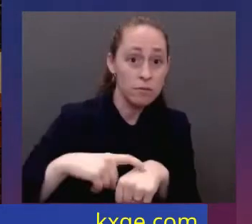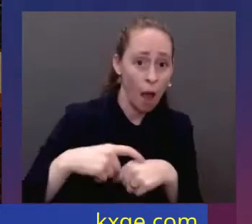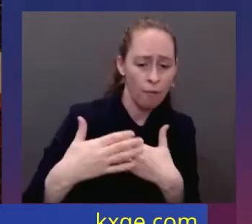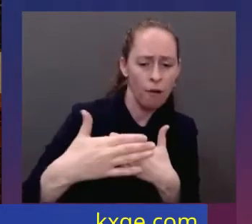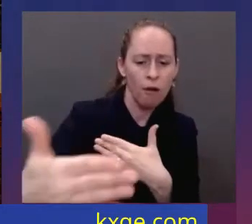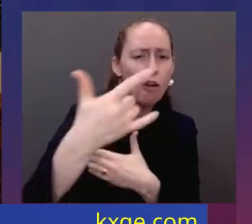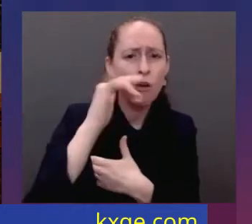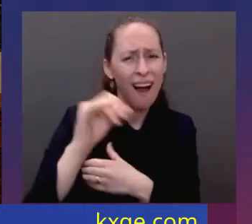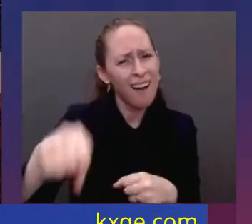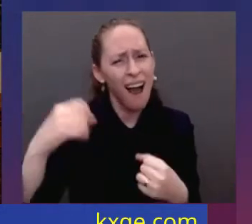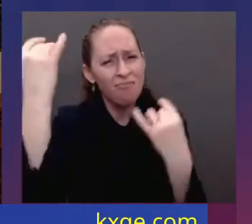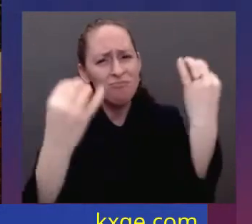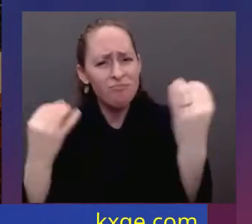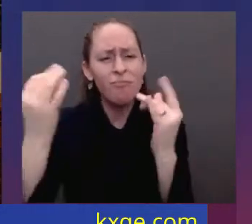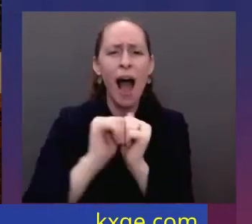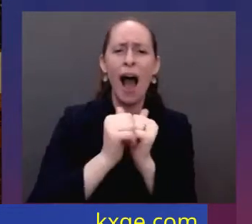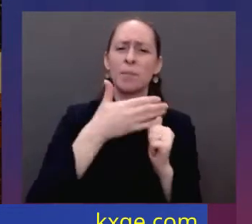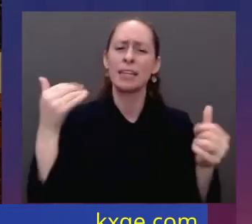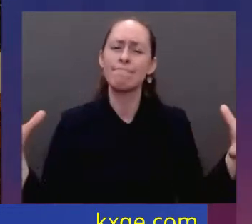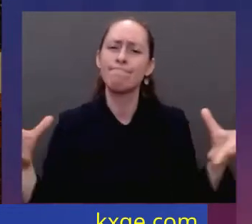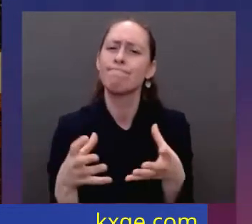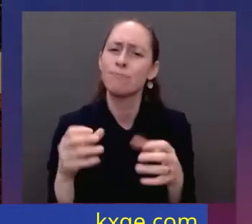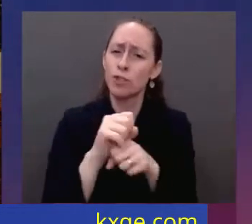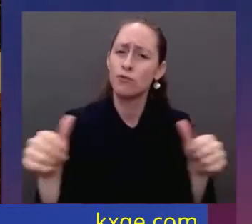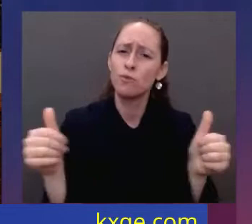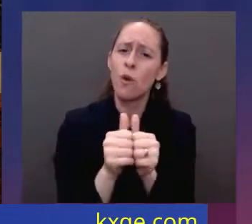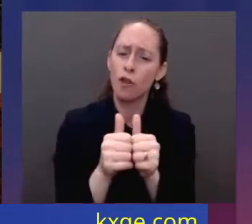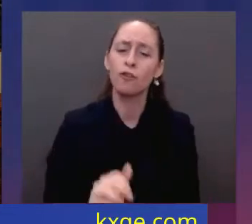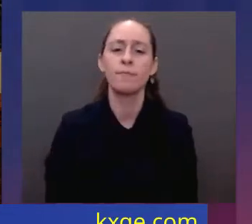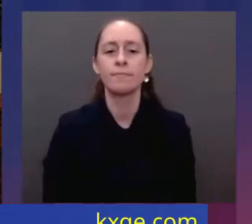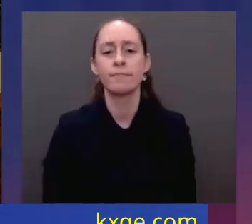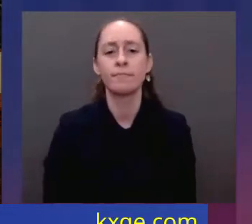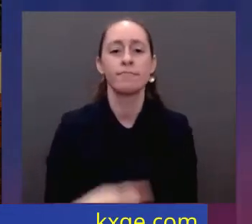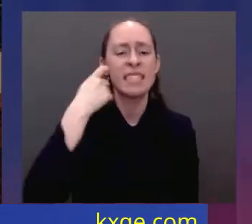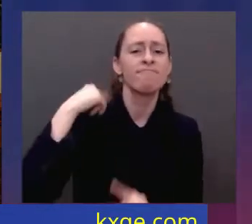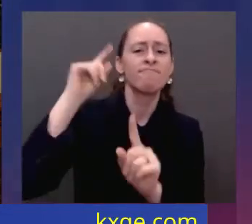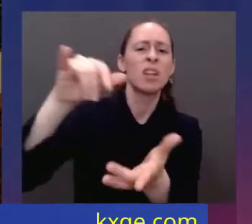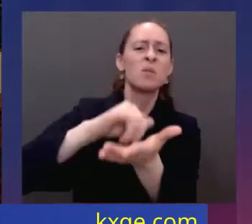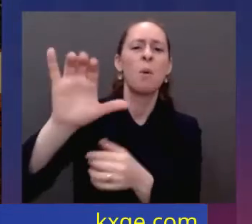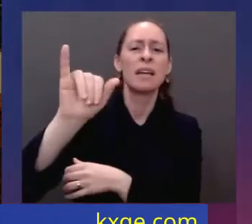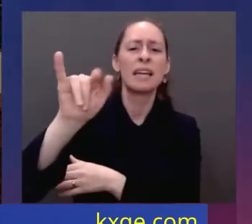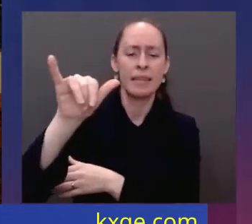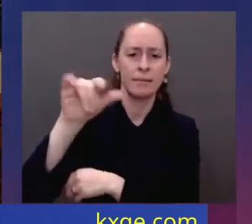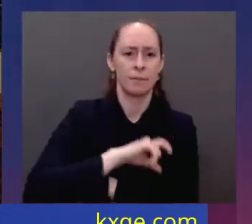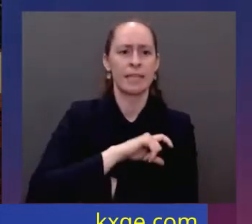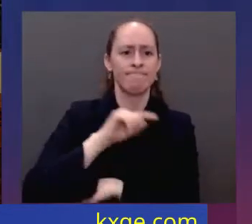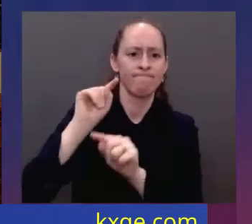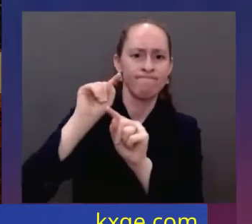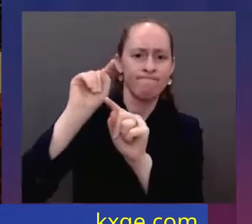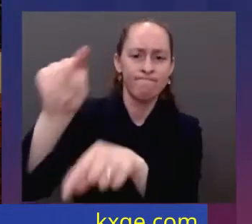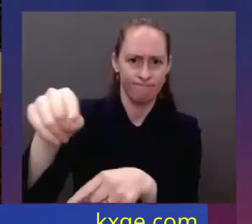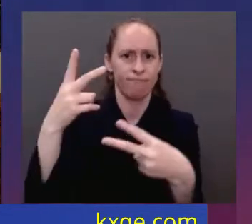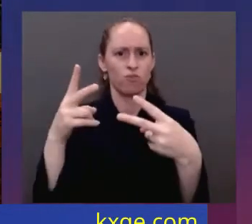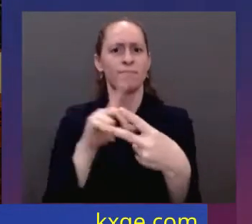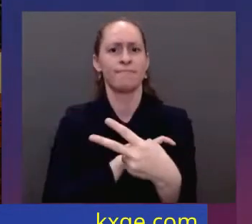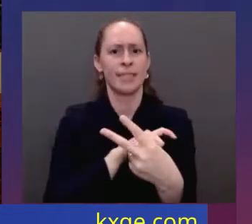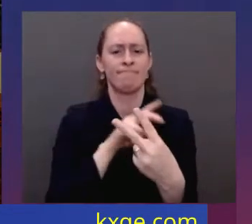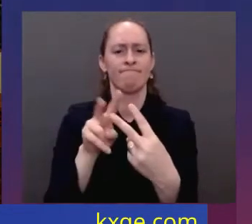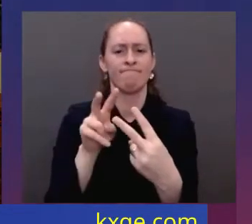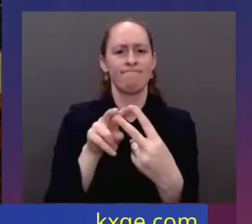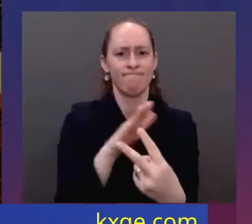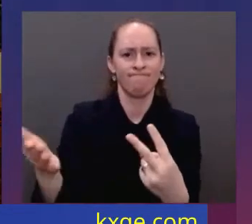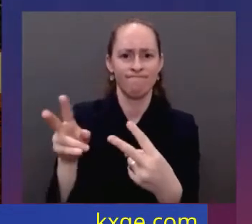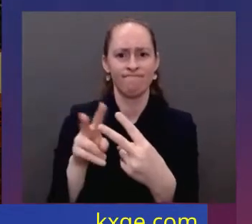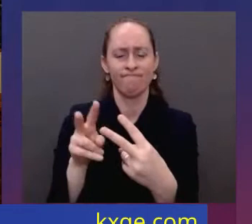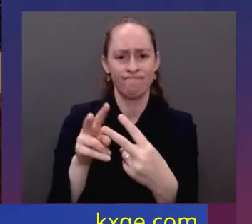I recently visited the New York City Police Department days after the funerals of Officer Wilbur Mora and his partner, Officer Jason Rivera. They were responding to a 9-11 call when a